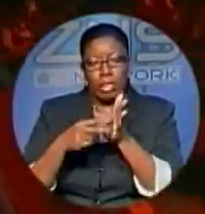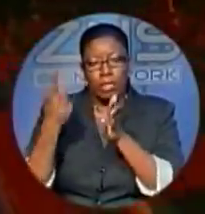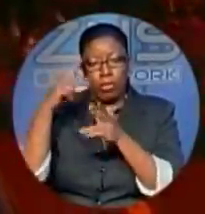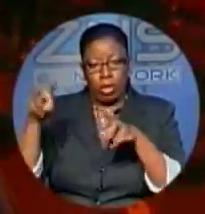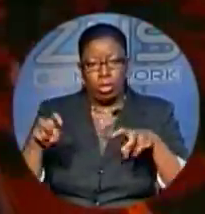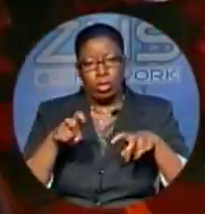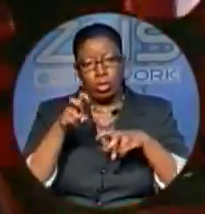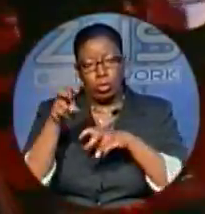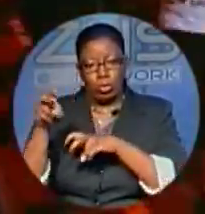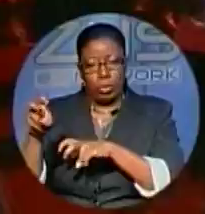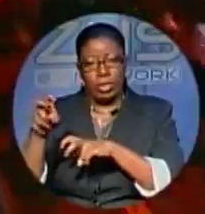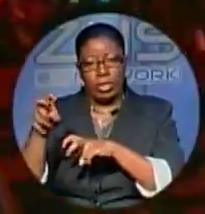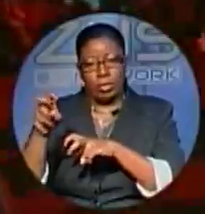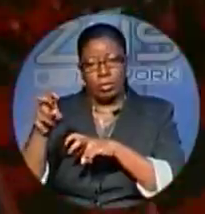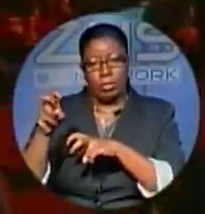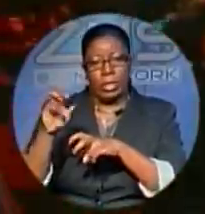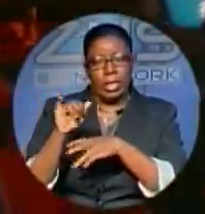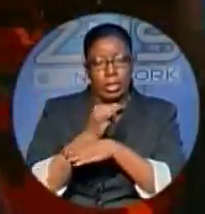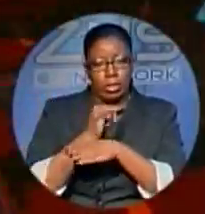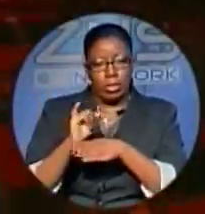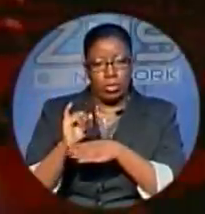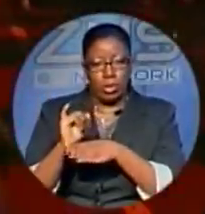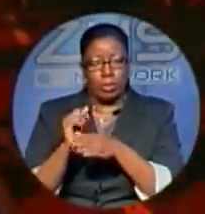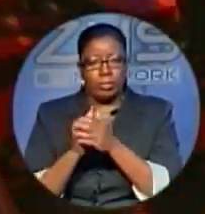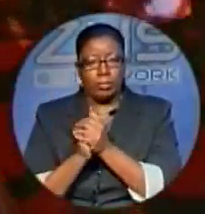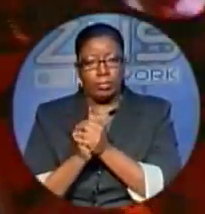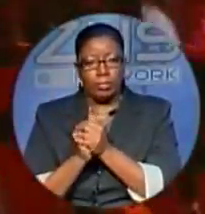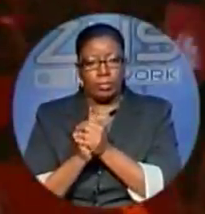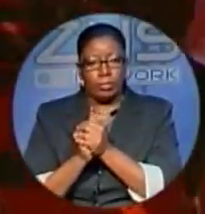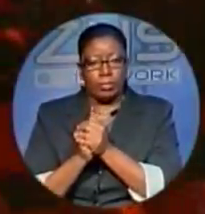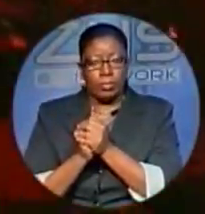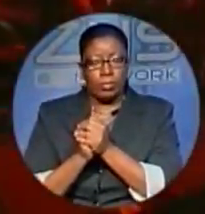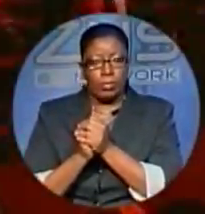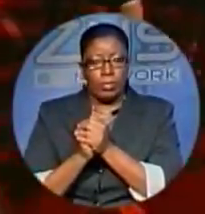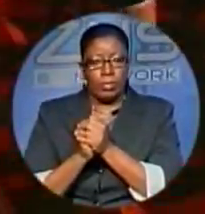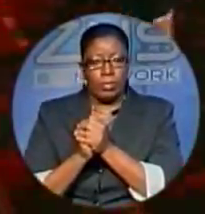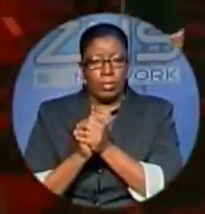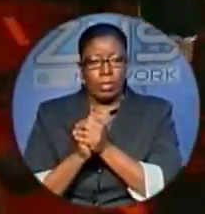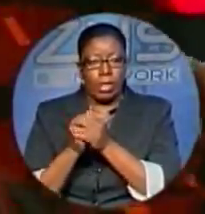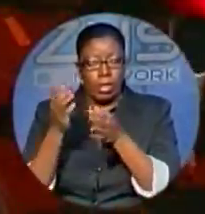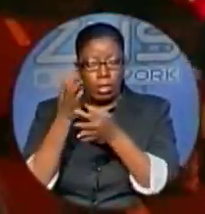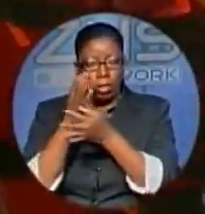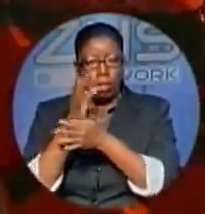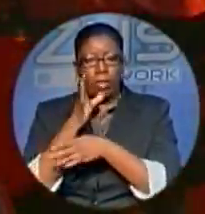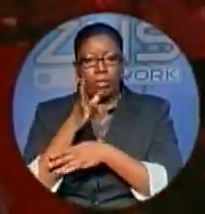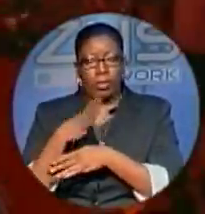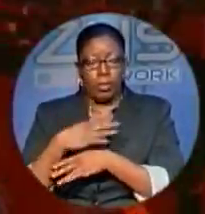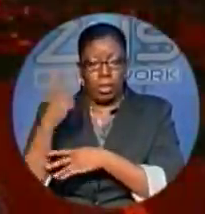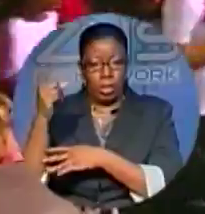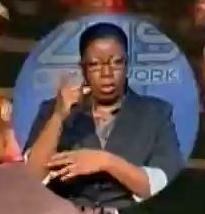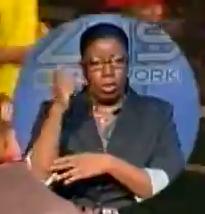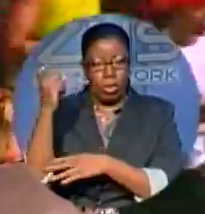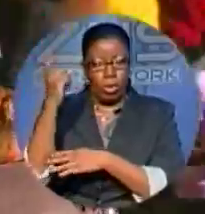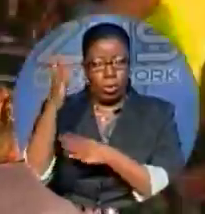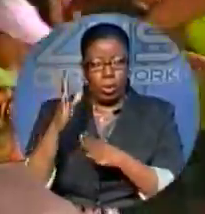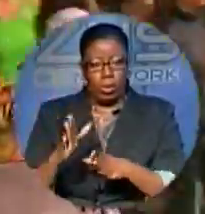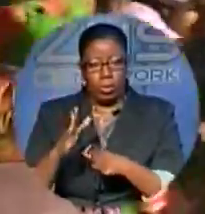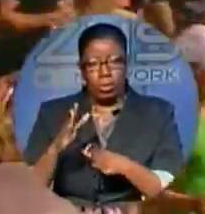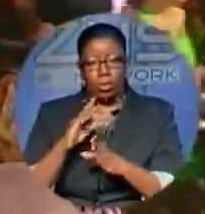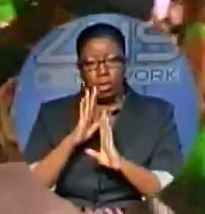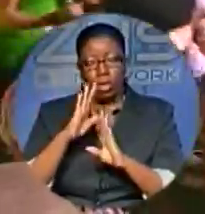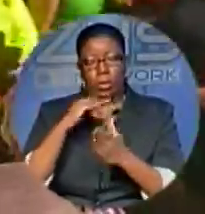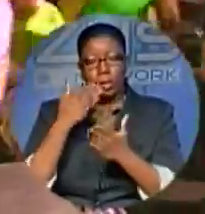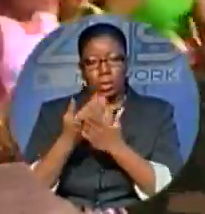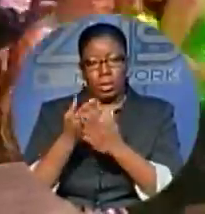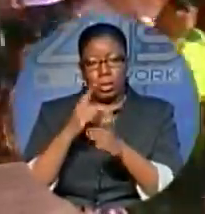tourism industry and sports tourism. Angela Cobbs, the full marathon female winner, spoke about her performance in the race and the good time she's having